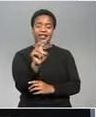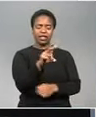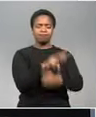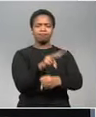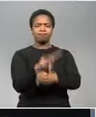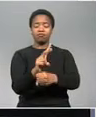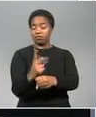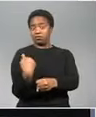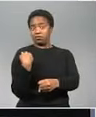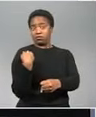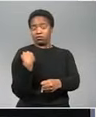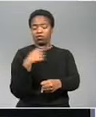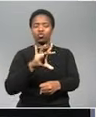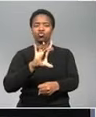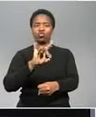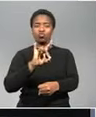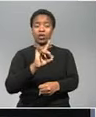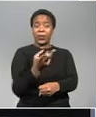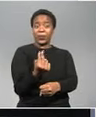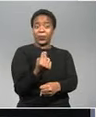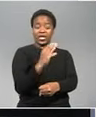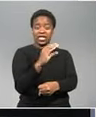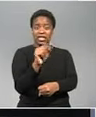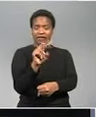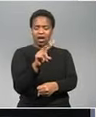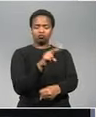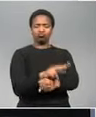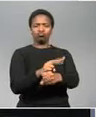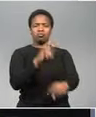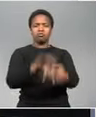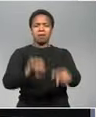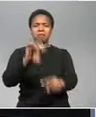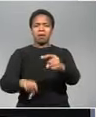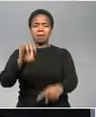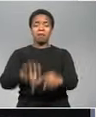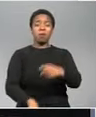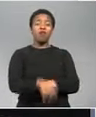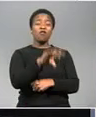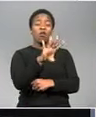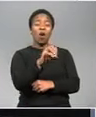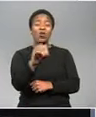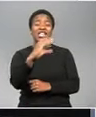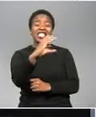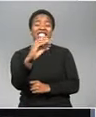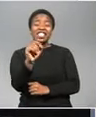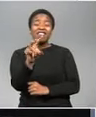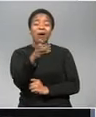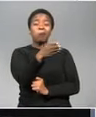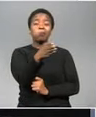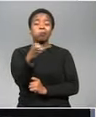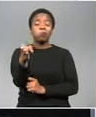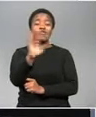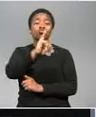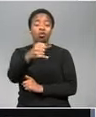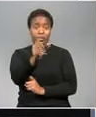launched on Thursday on Tuesday sorry but they've had a little bit of a help from technology where over 400 CCTV surveillance